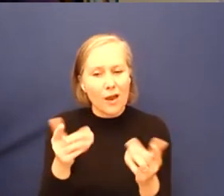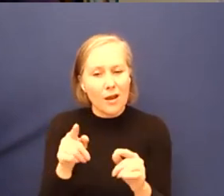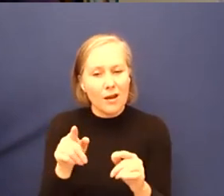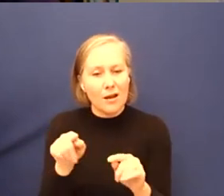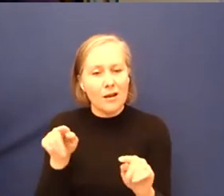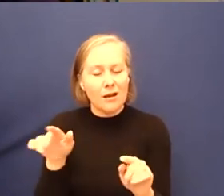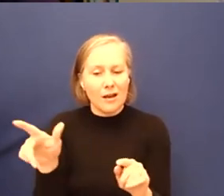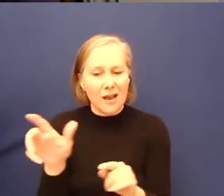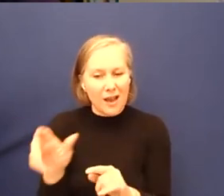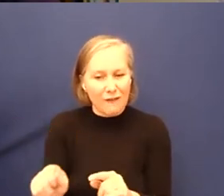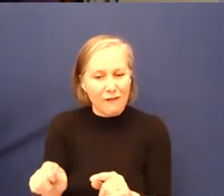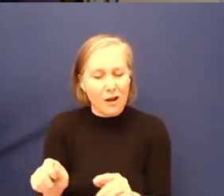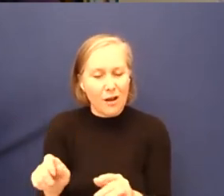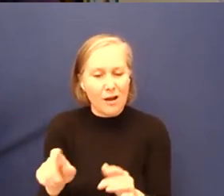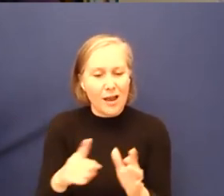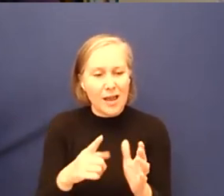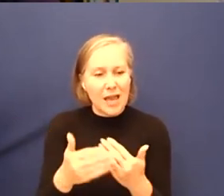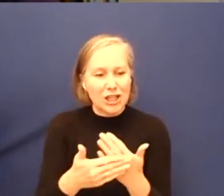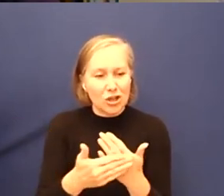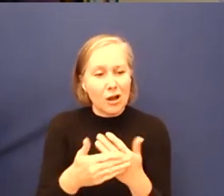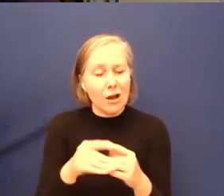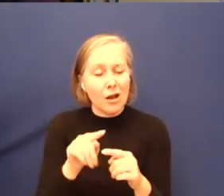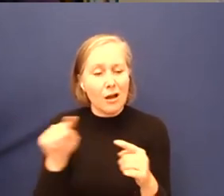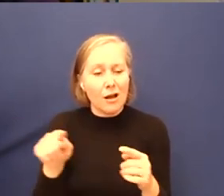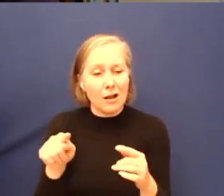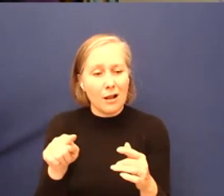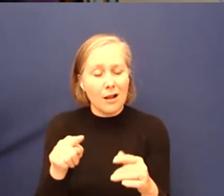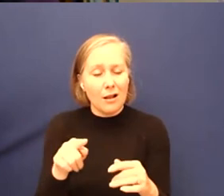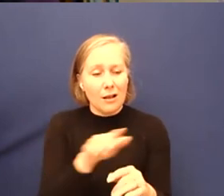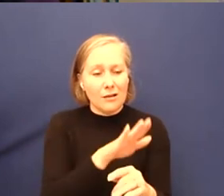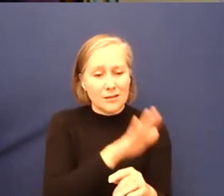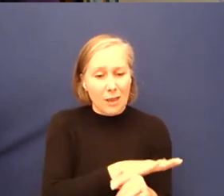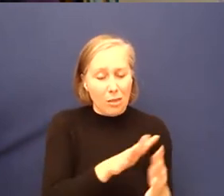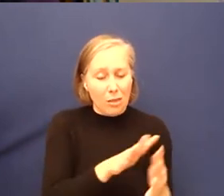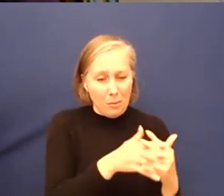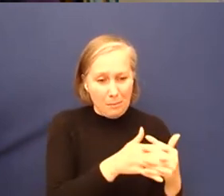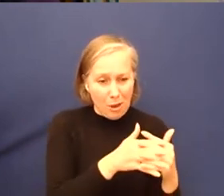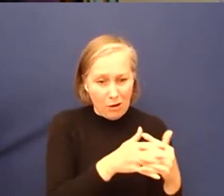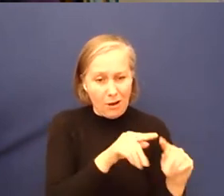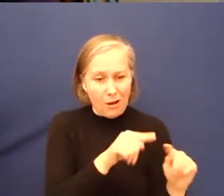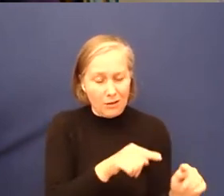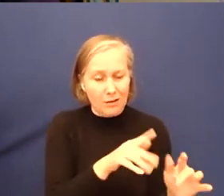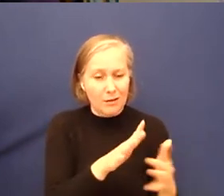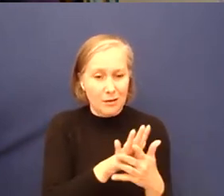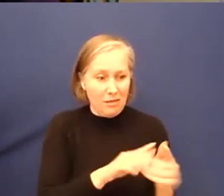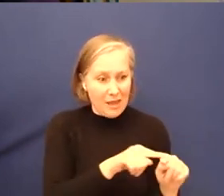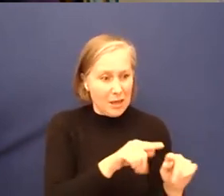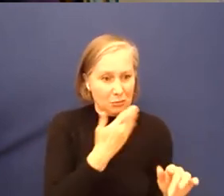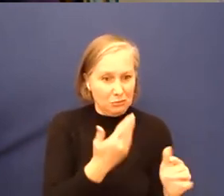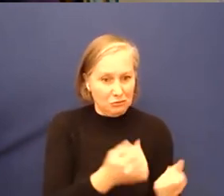in Africa, they're in Asia, that are in Latin America, for example, they're not the ones that created the problem. It's not the